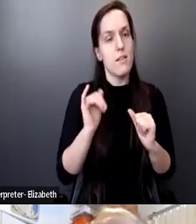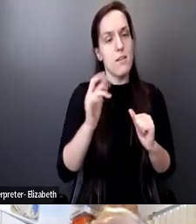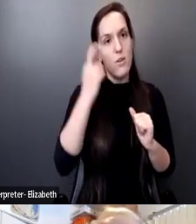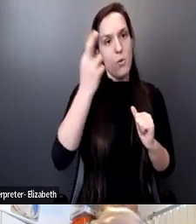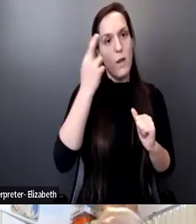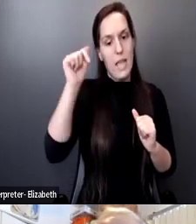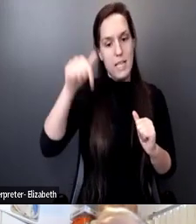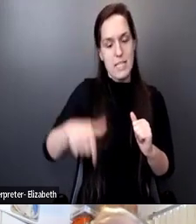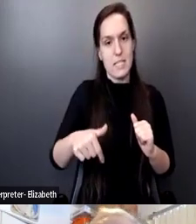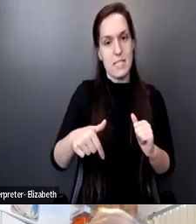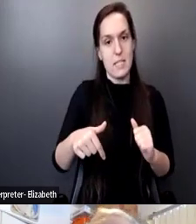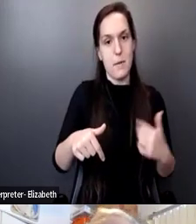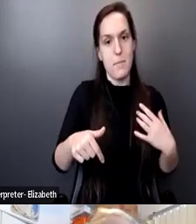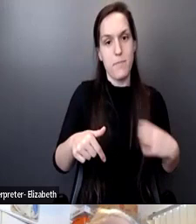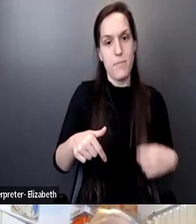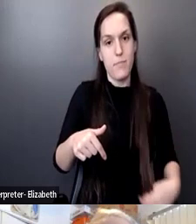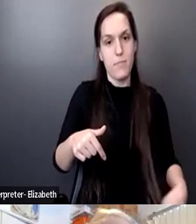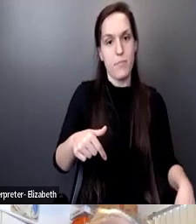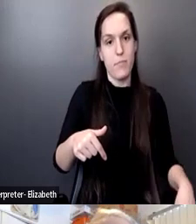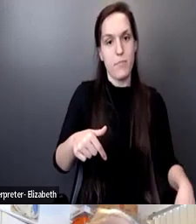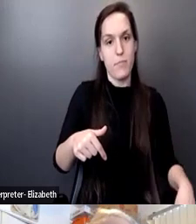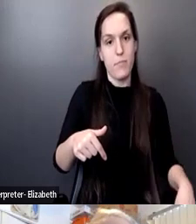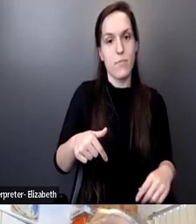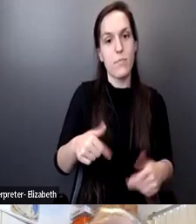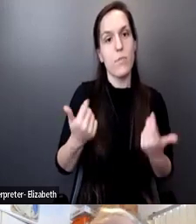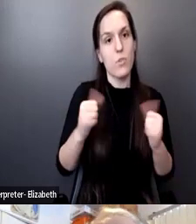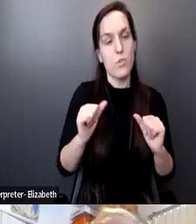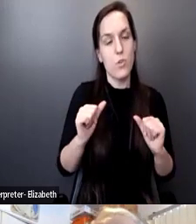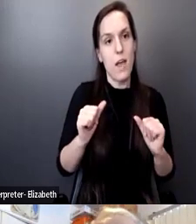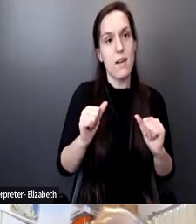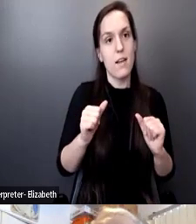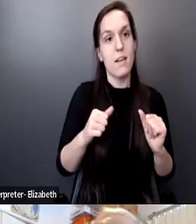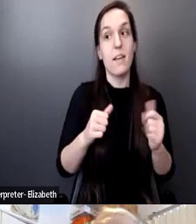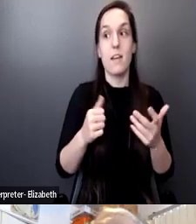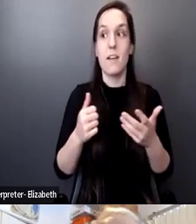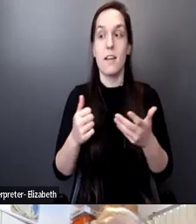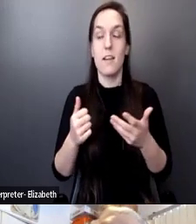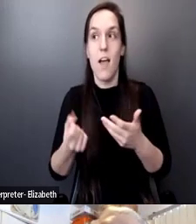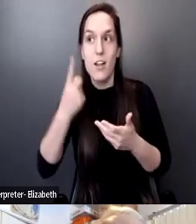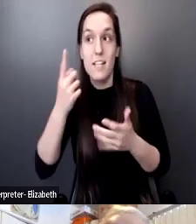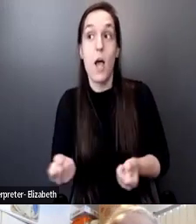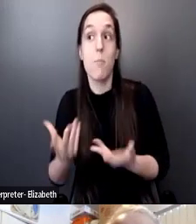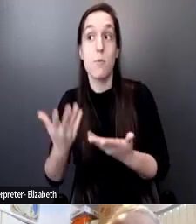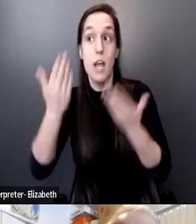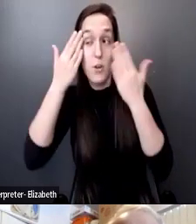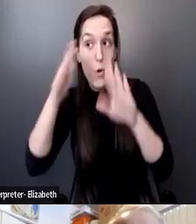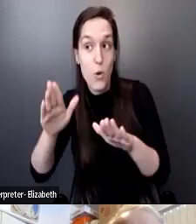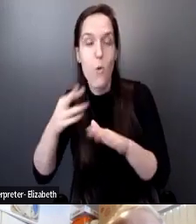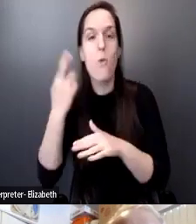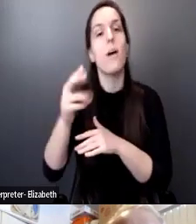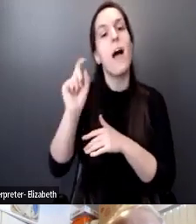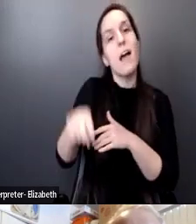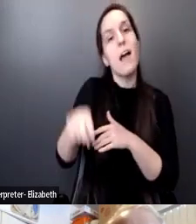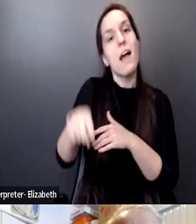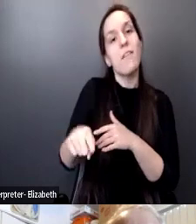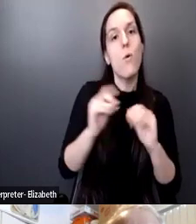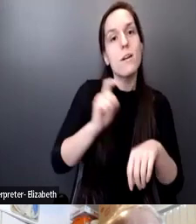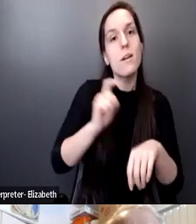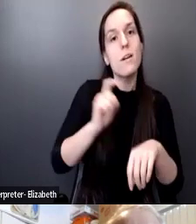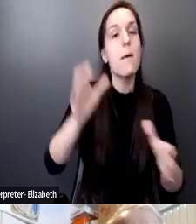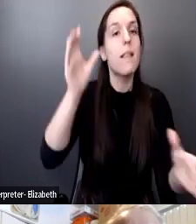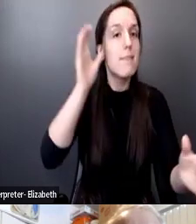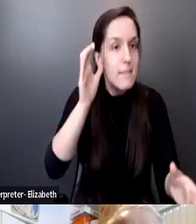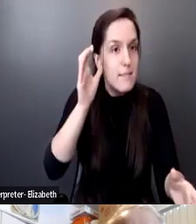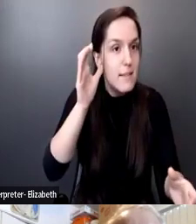and to try and quantify how much I don't know and realize that I need to just spend more time listening and learning.